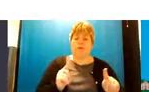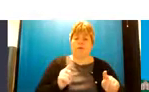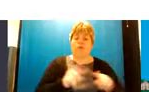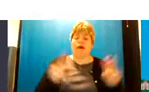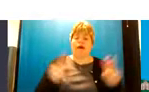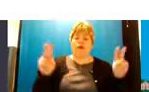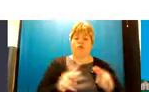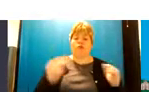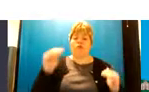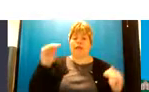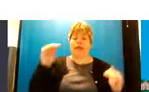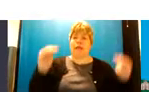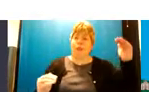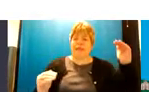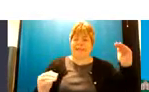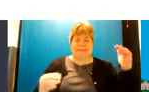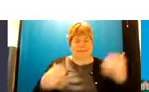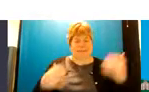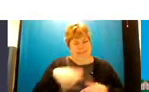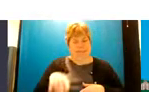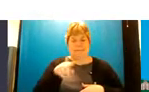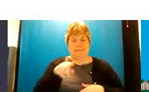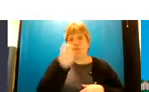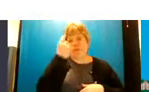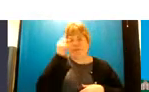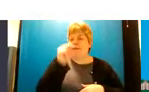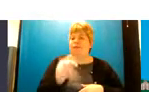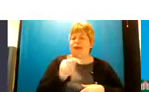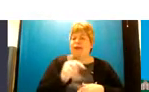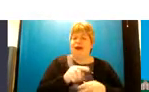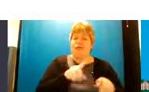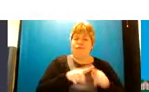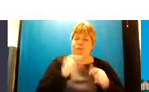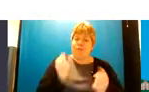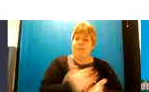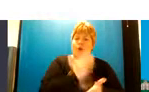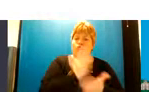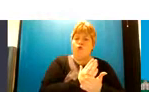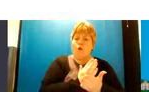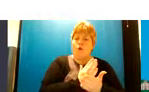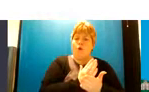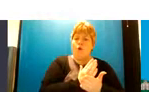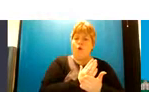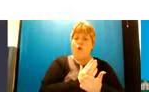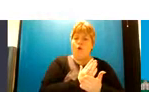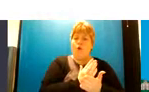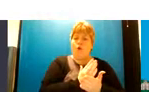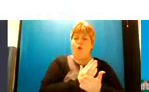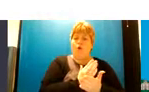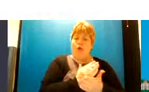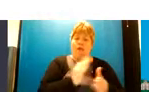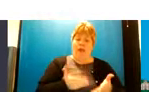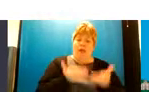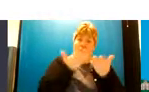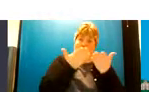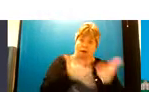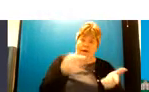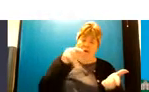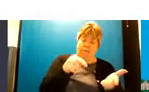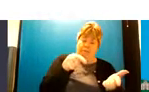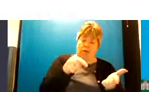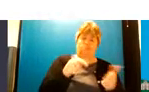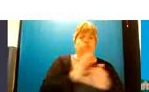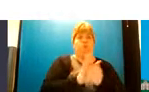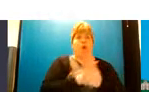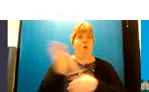inequalities is something that we really need to to understand and ensure that uh the the offer is is one that all our